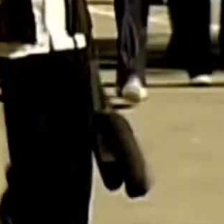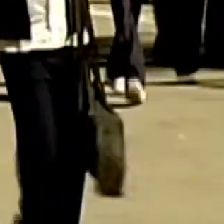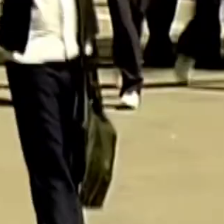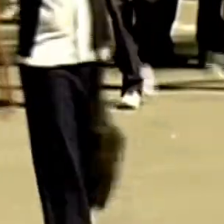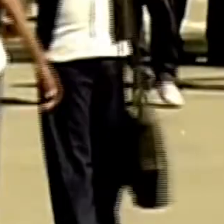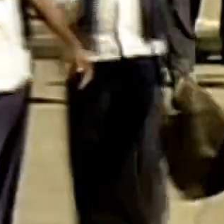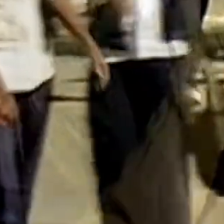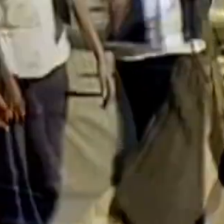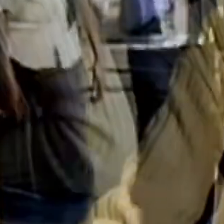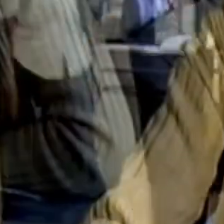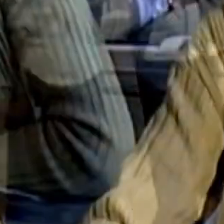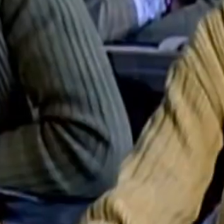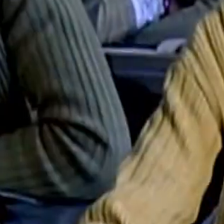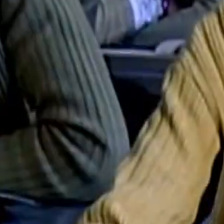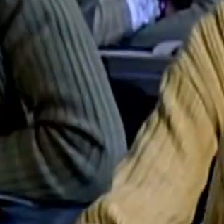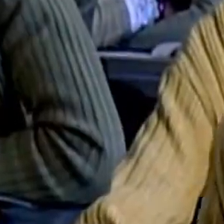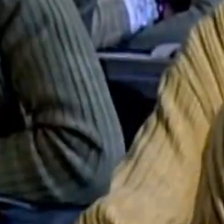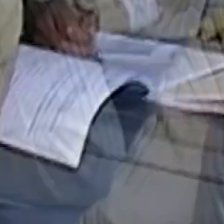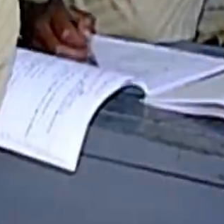Transcribed